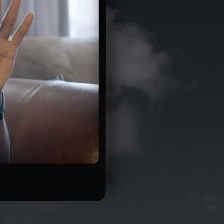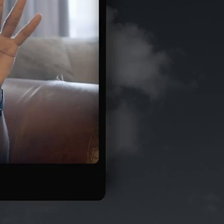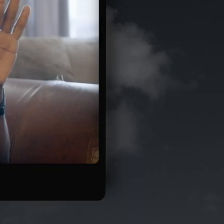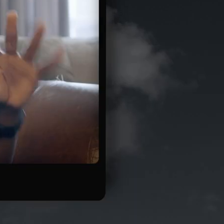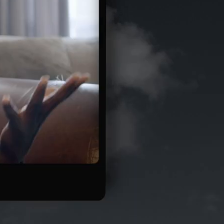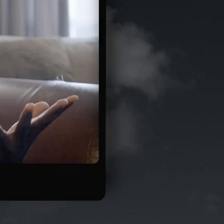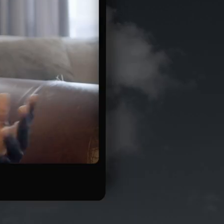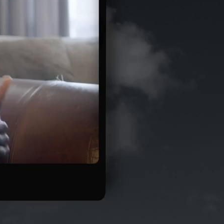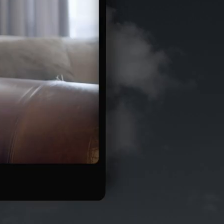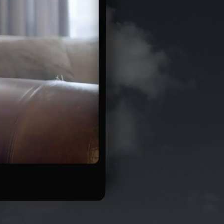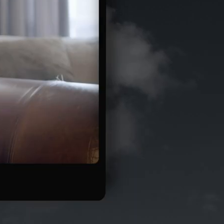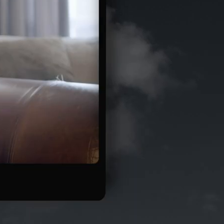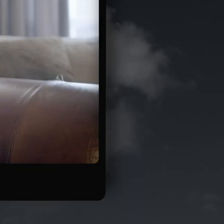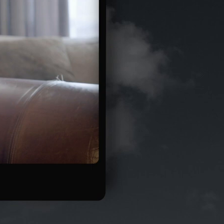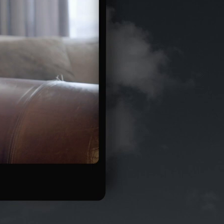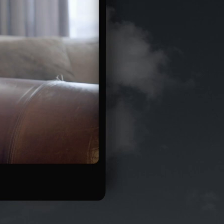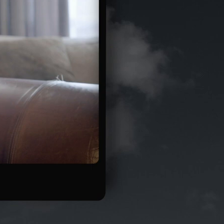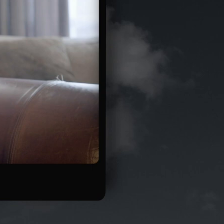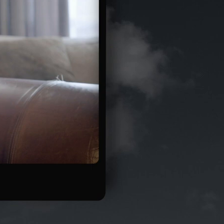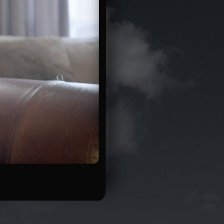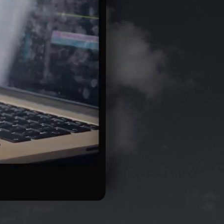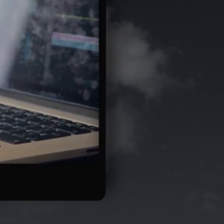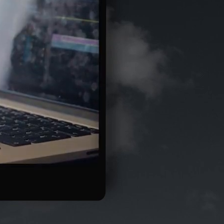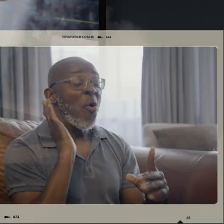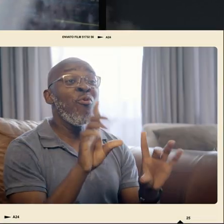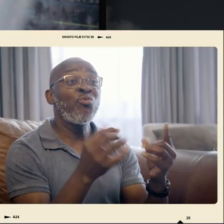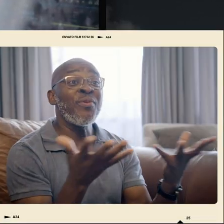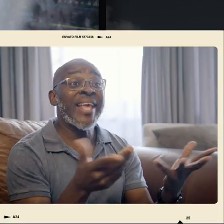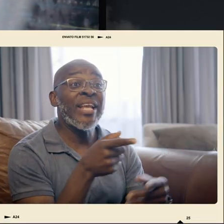And using cameras, we're doing it via Zoom.